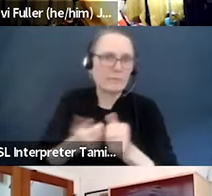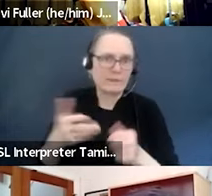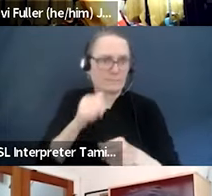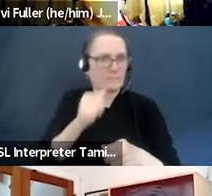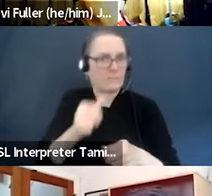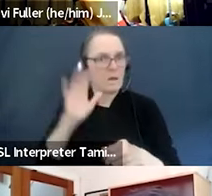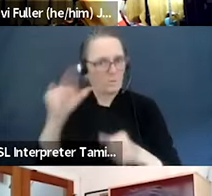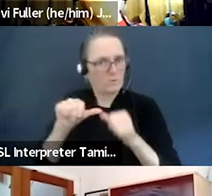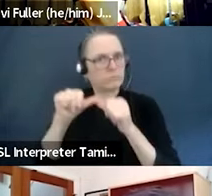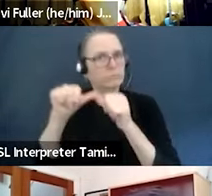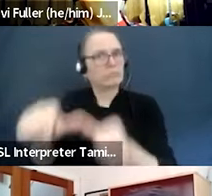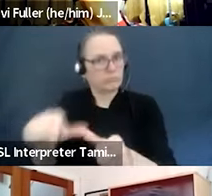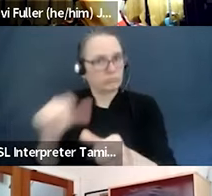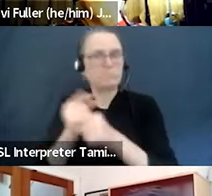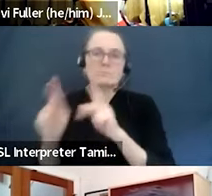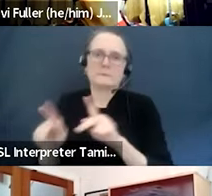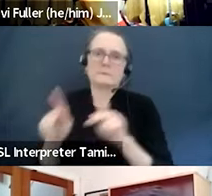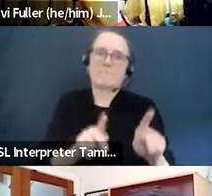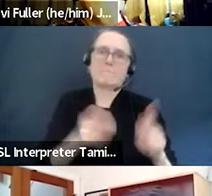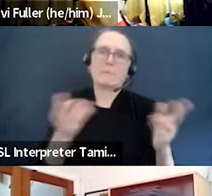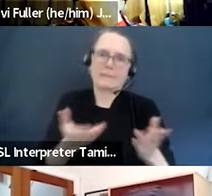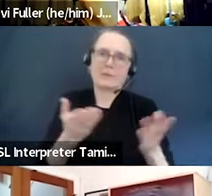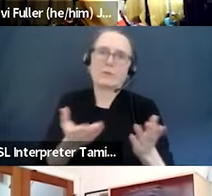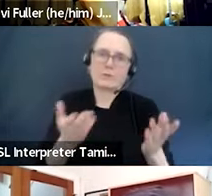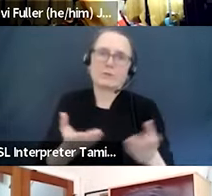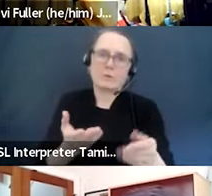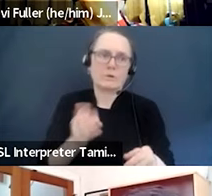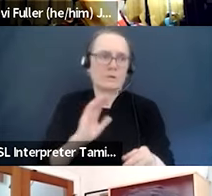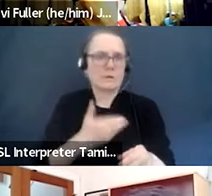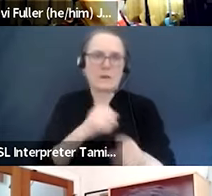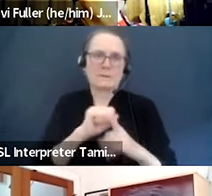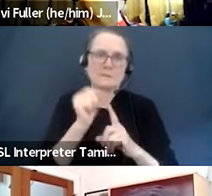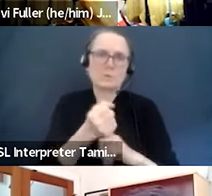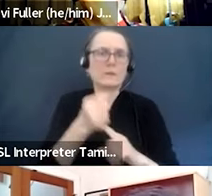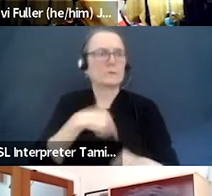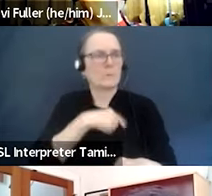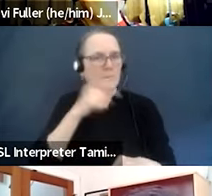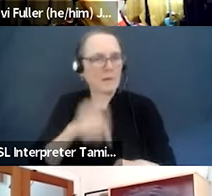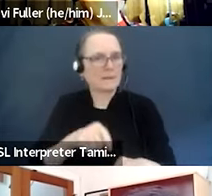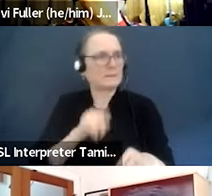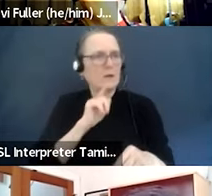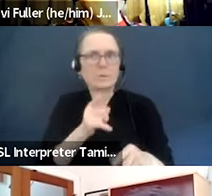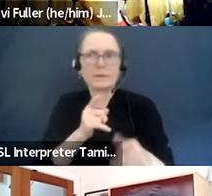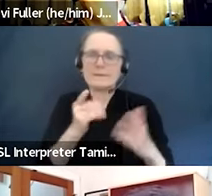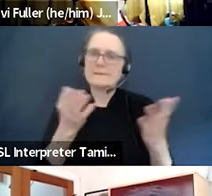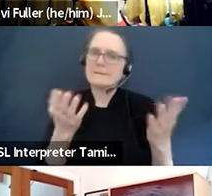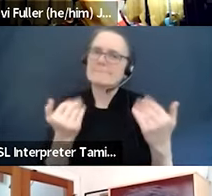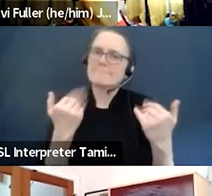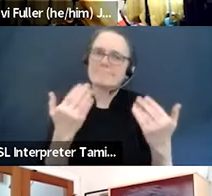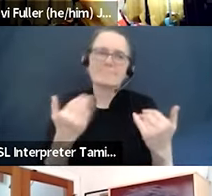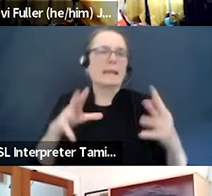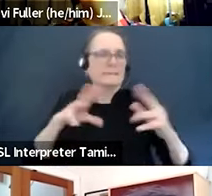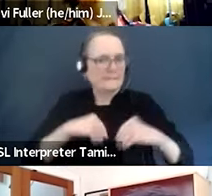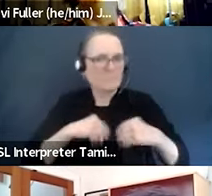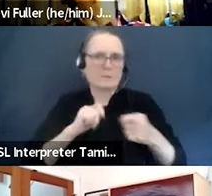our case, to accelerate the pace of change so that we can meet the